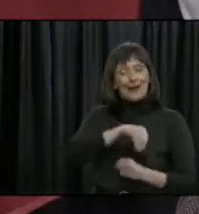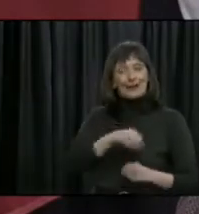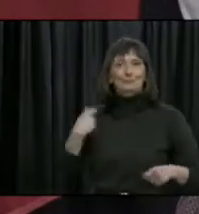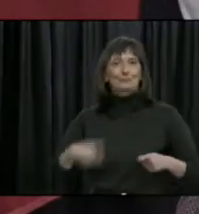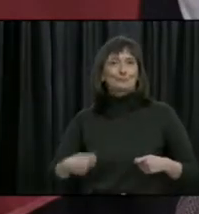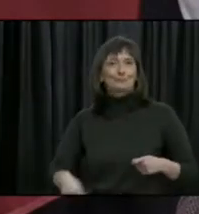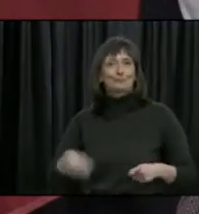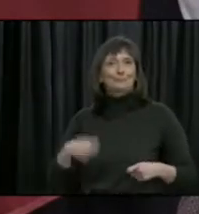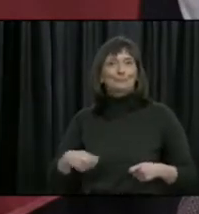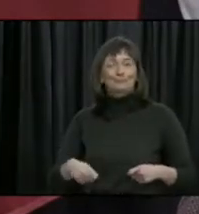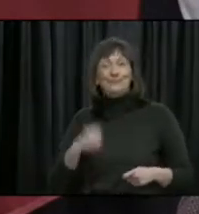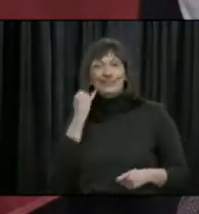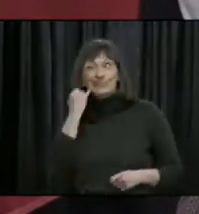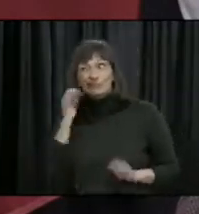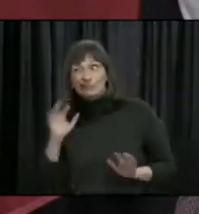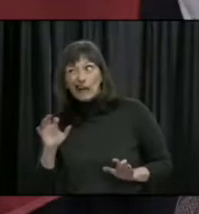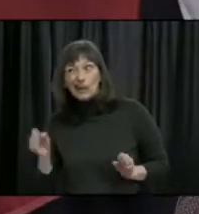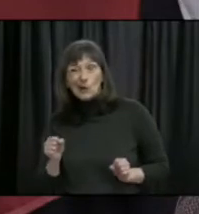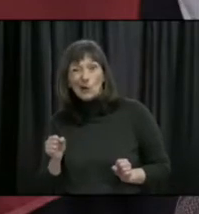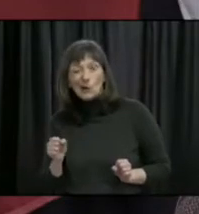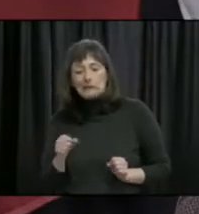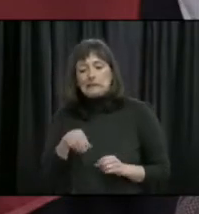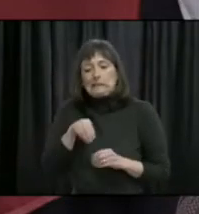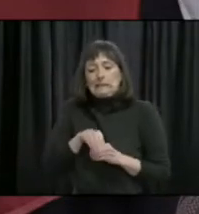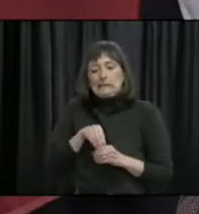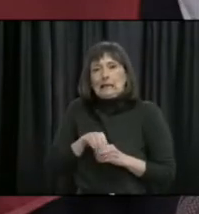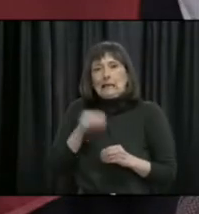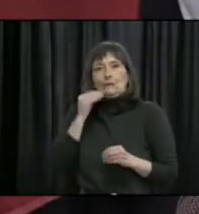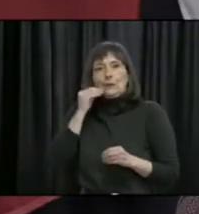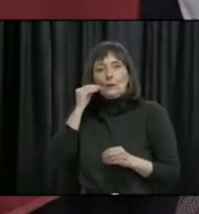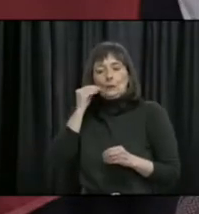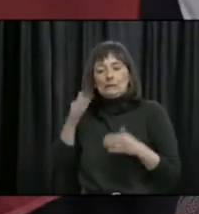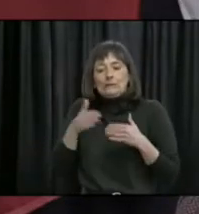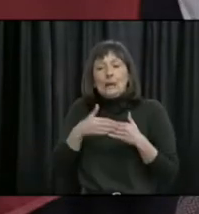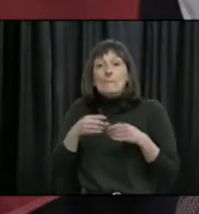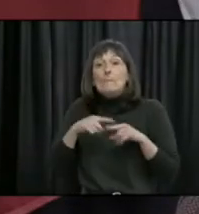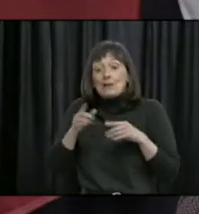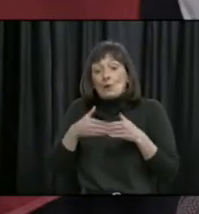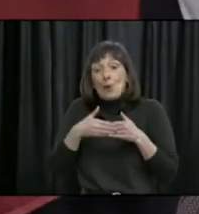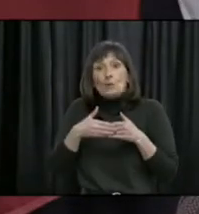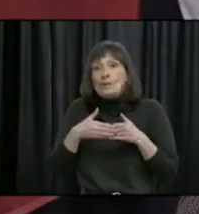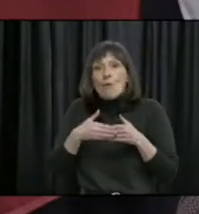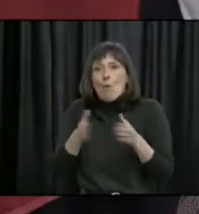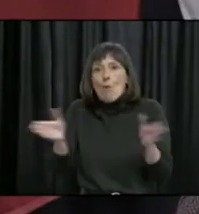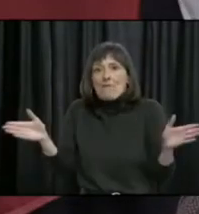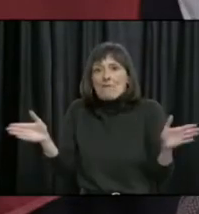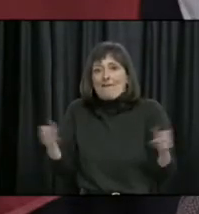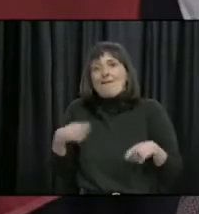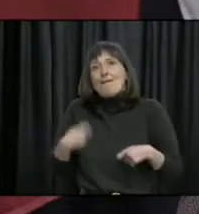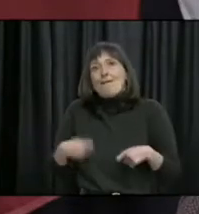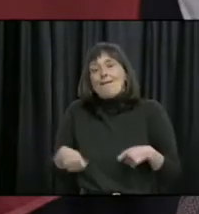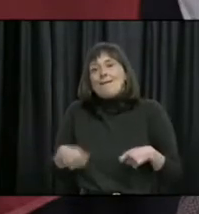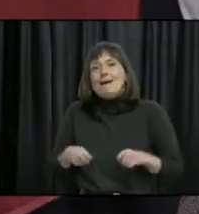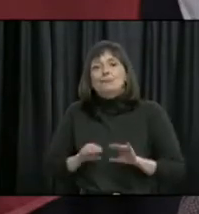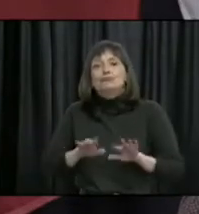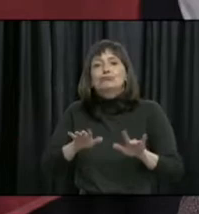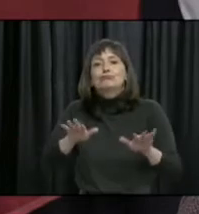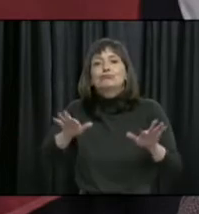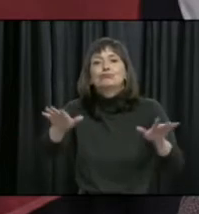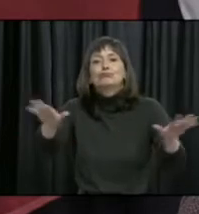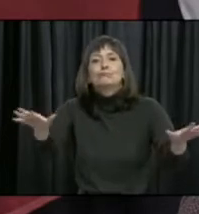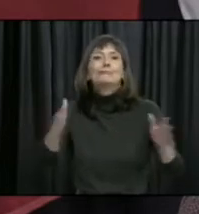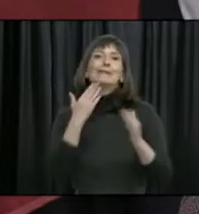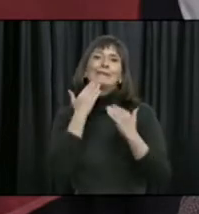When it's not cooperating, he does it just inside his house with the door open. So, Andrew, we want to thank you for your commitment